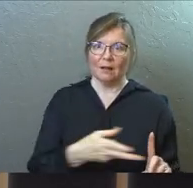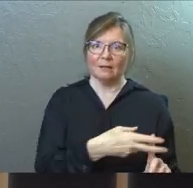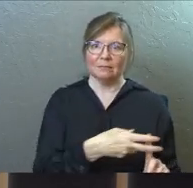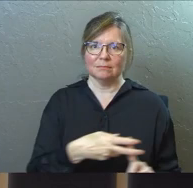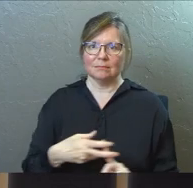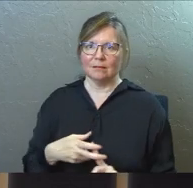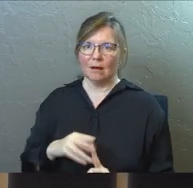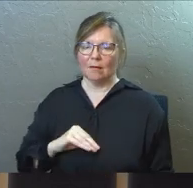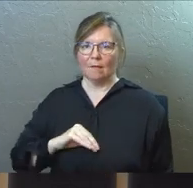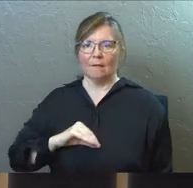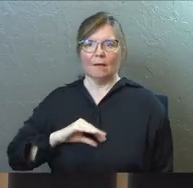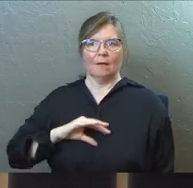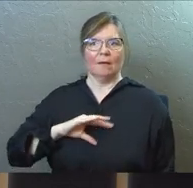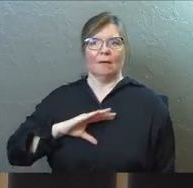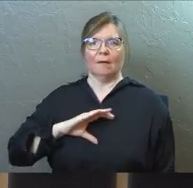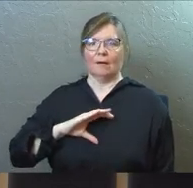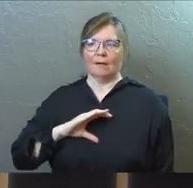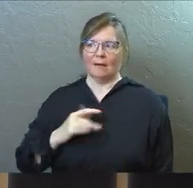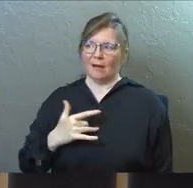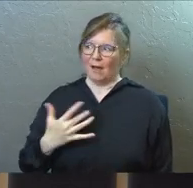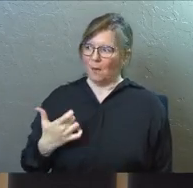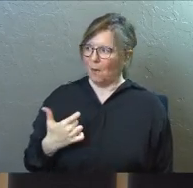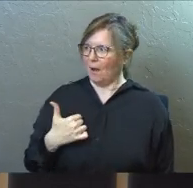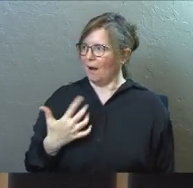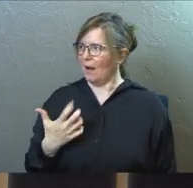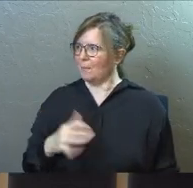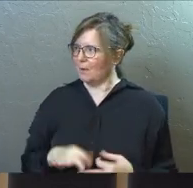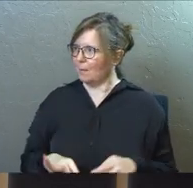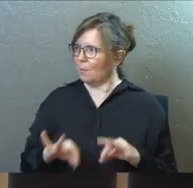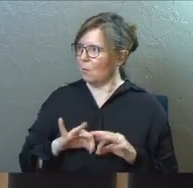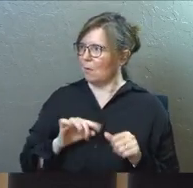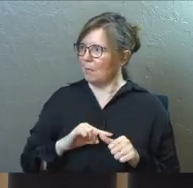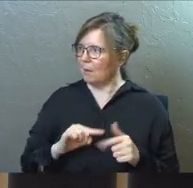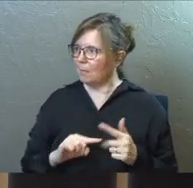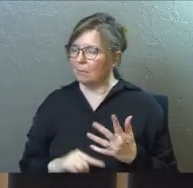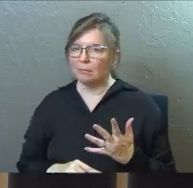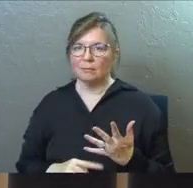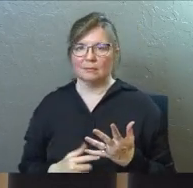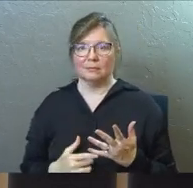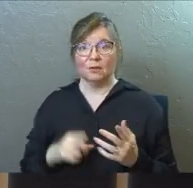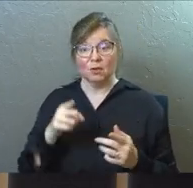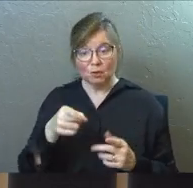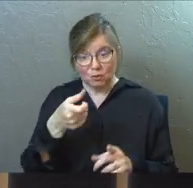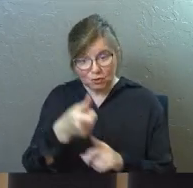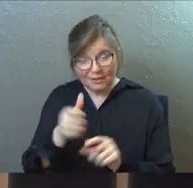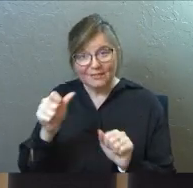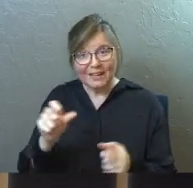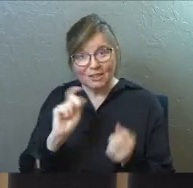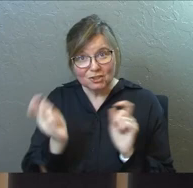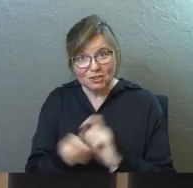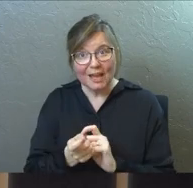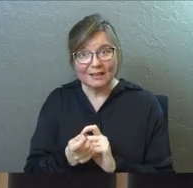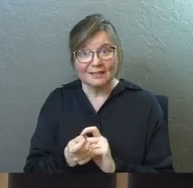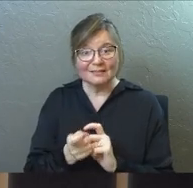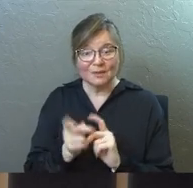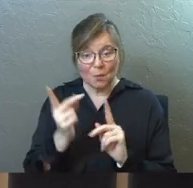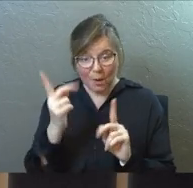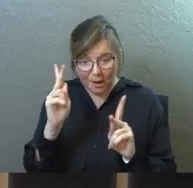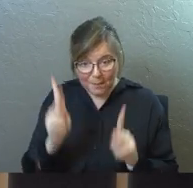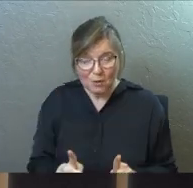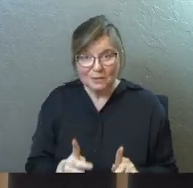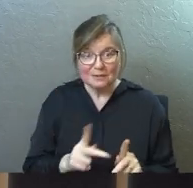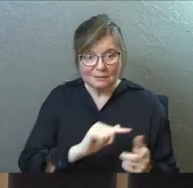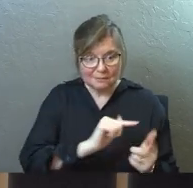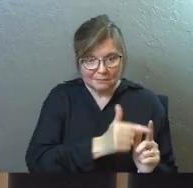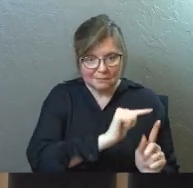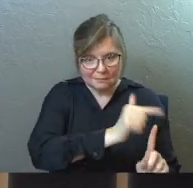invited and they feel like someone who's wanted on one of our teams. You can change the whole kingdom of God one soul at